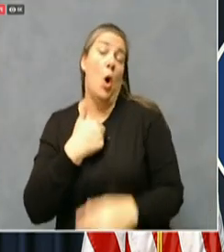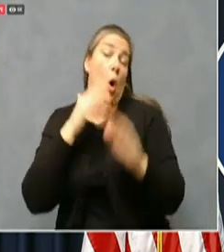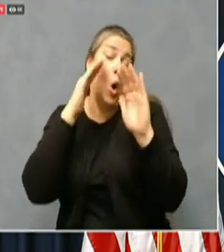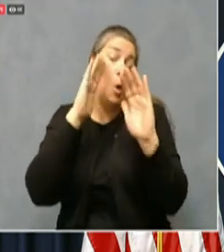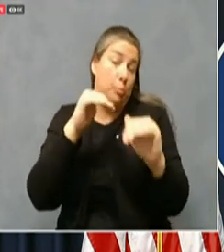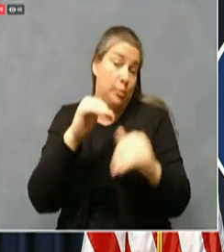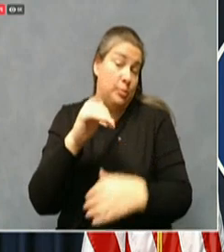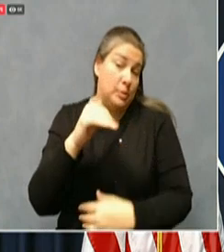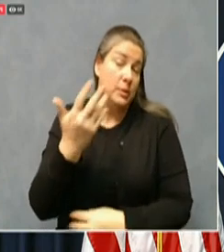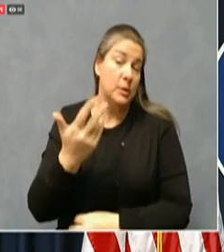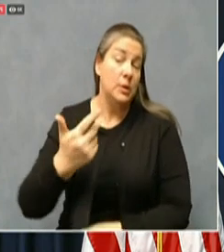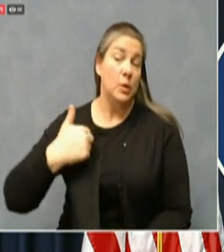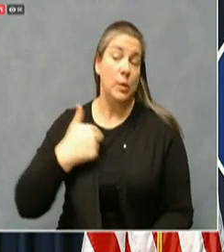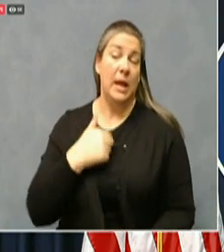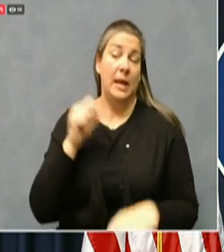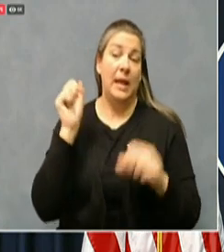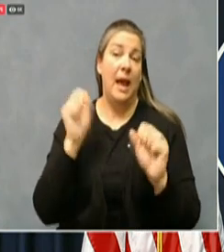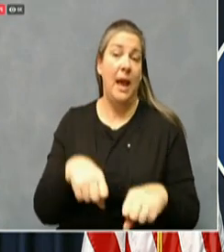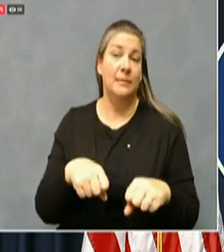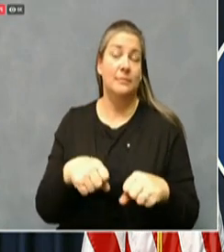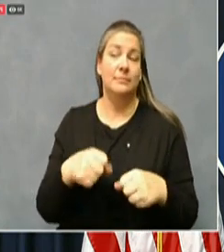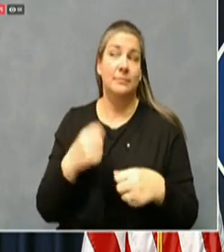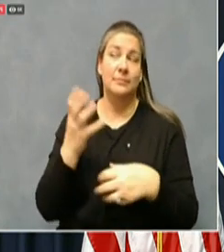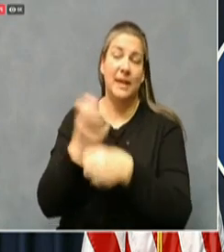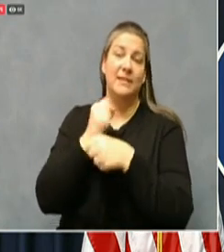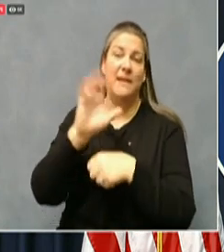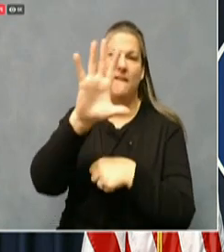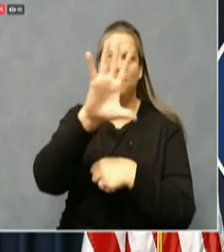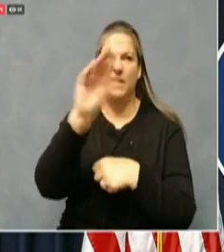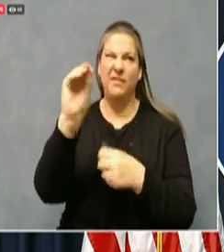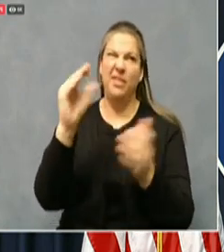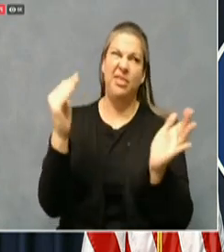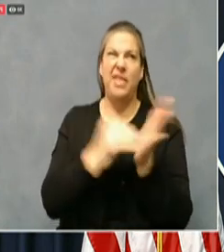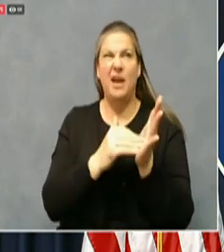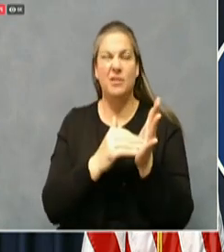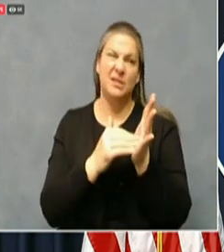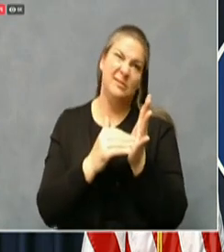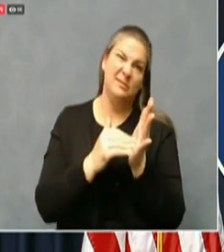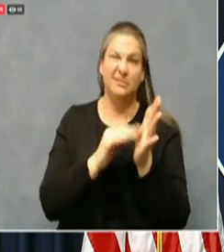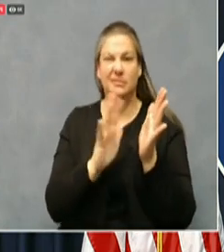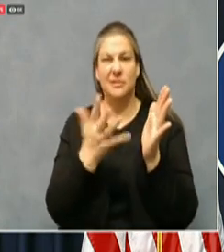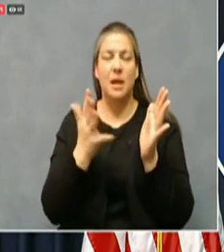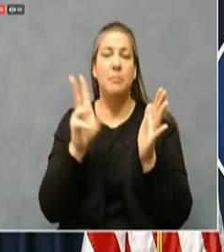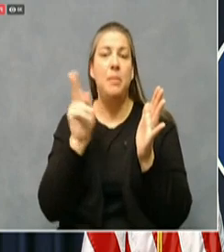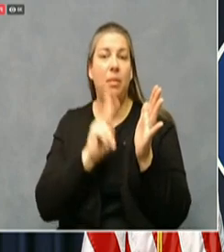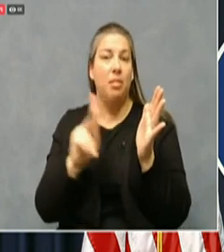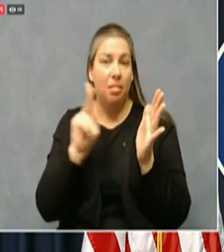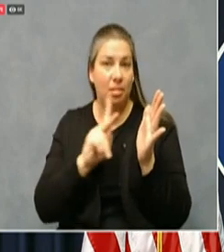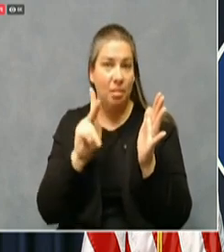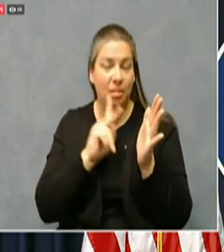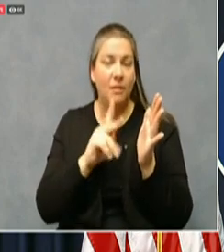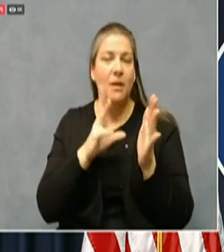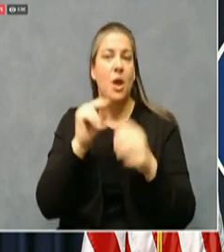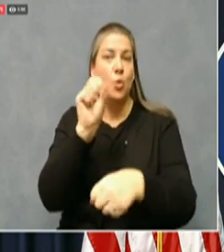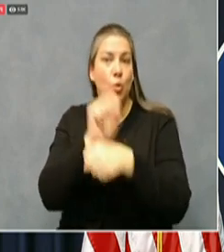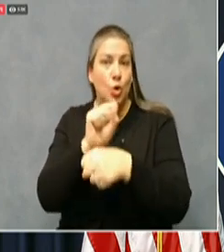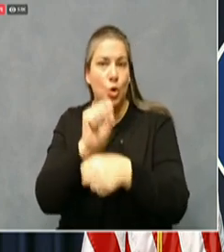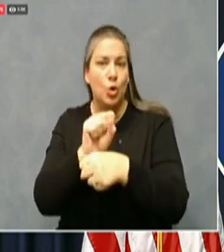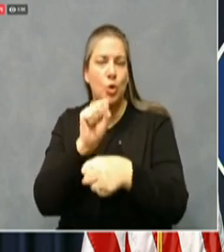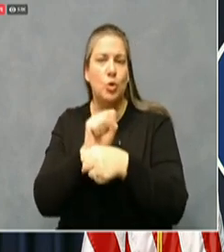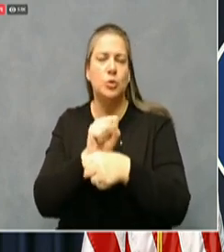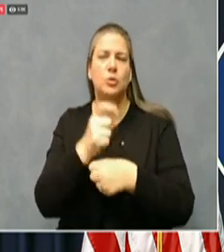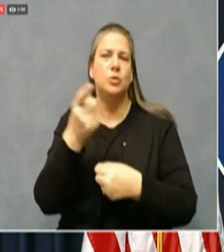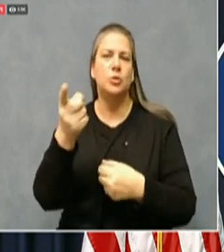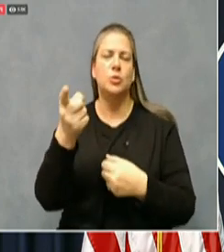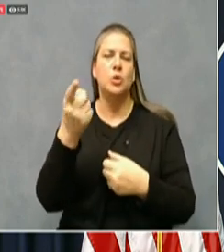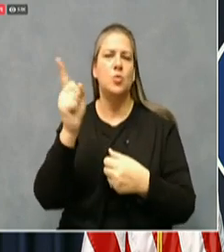the 50,000 or so individuals and workers and the most intense tier of long term care